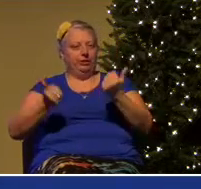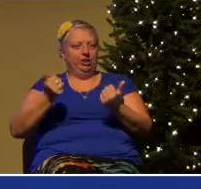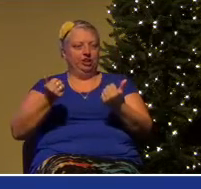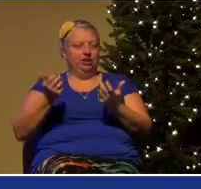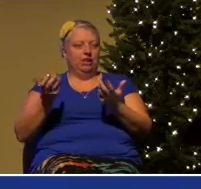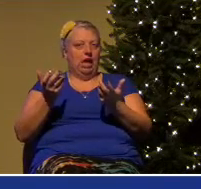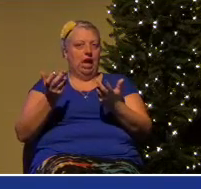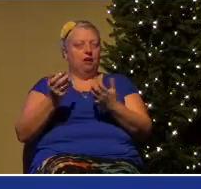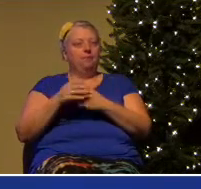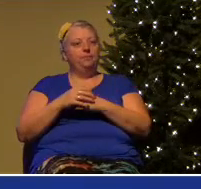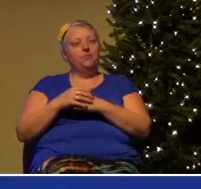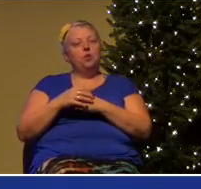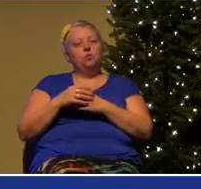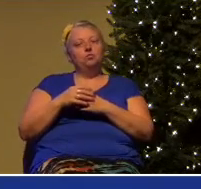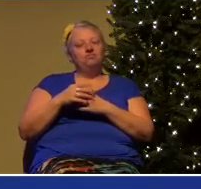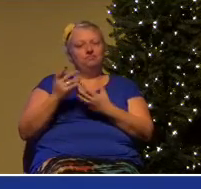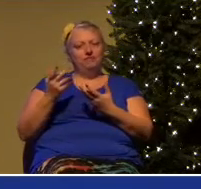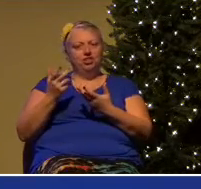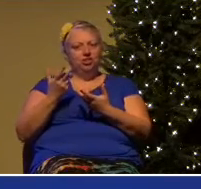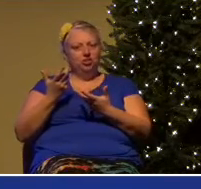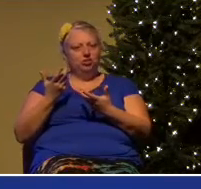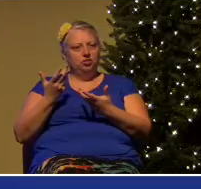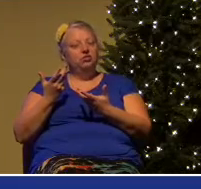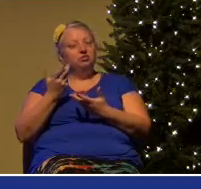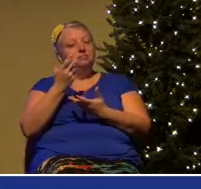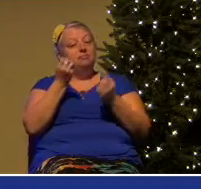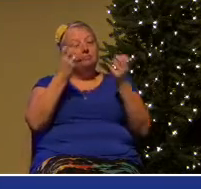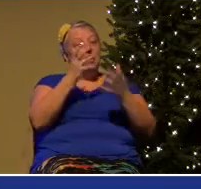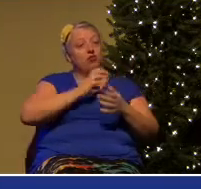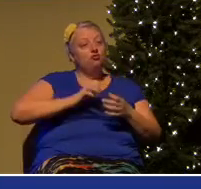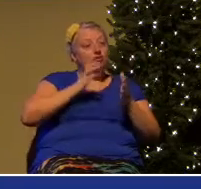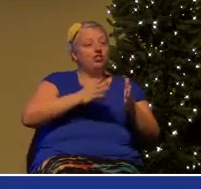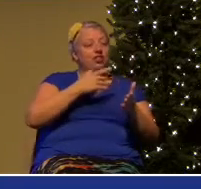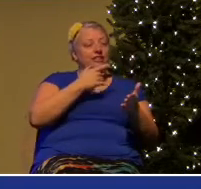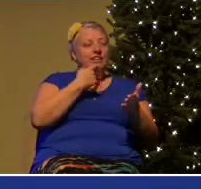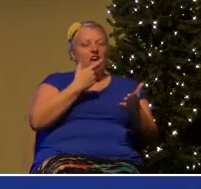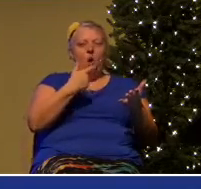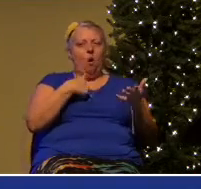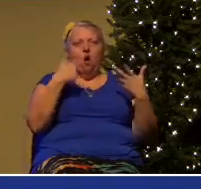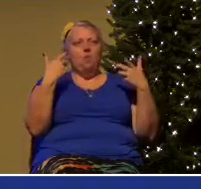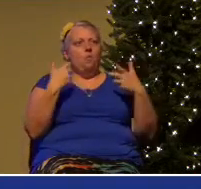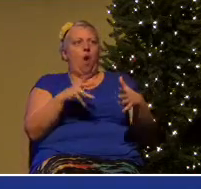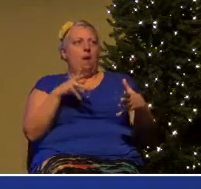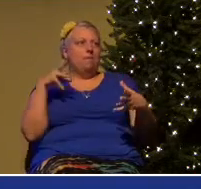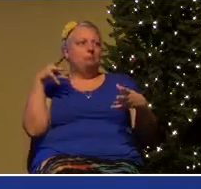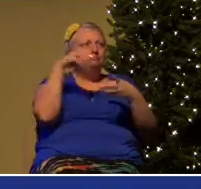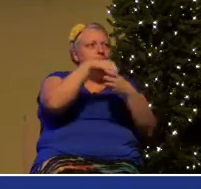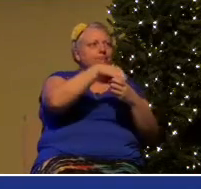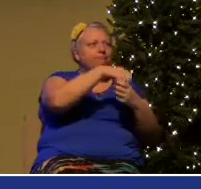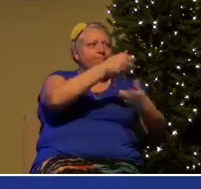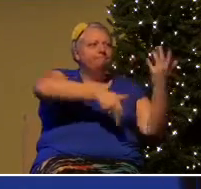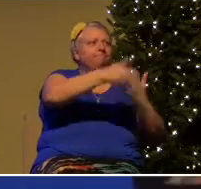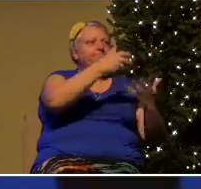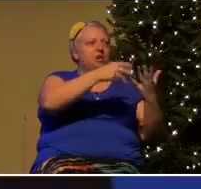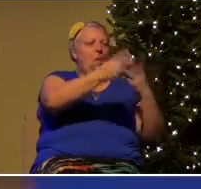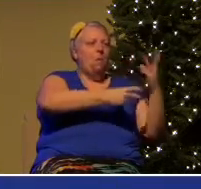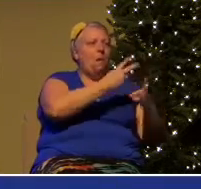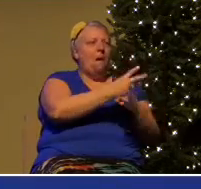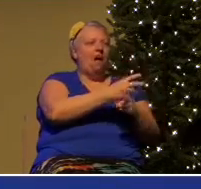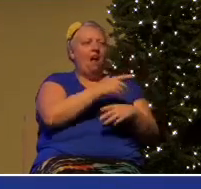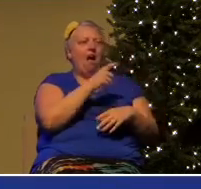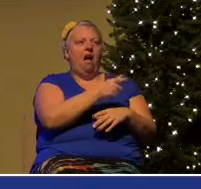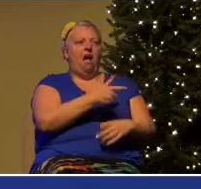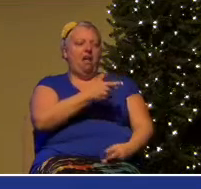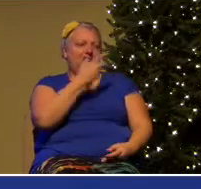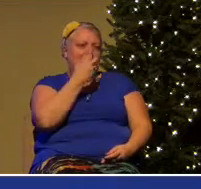a lot of Christians who say, I don't want anything to do with the world. They're dirty. They're sinners. They're immoral. They're wrong. They cuss a